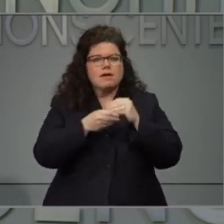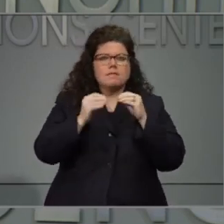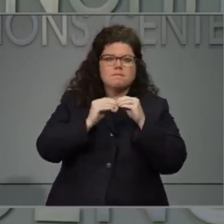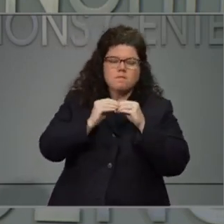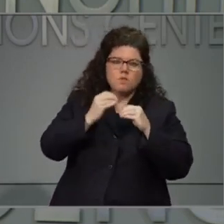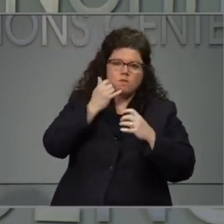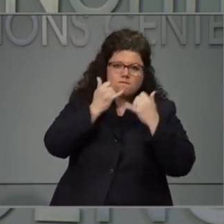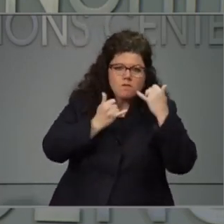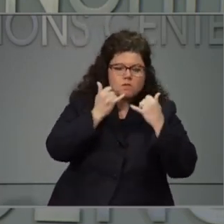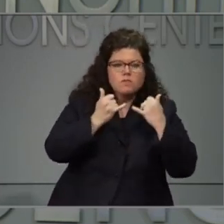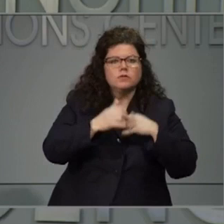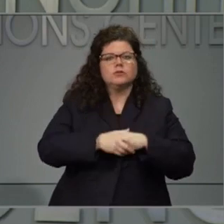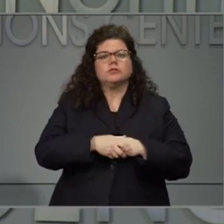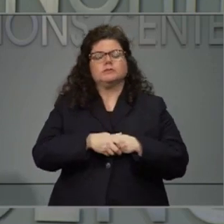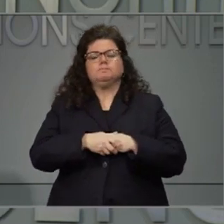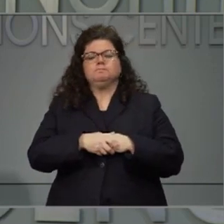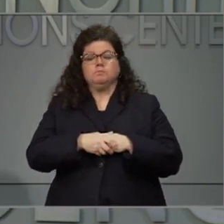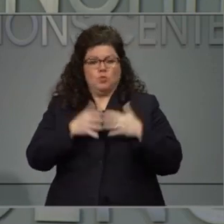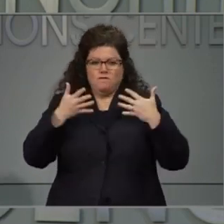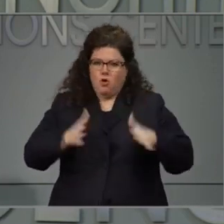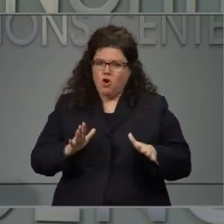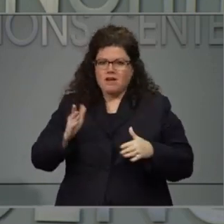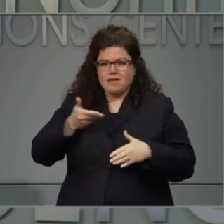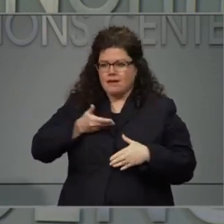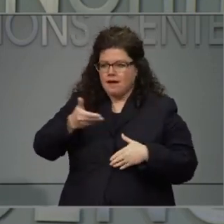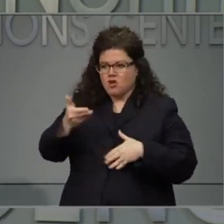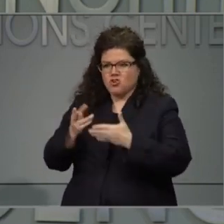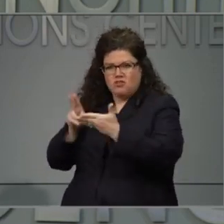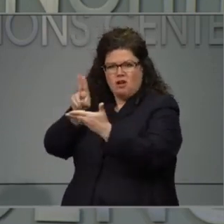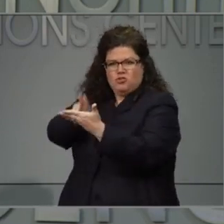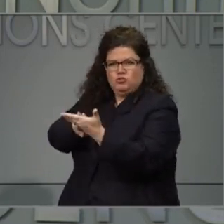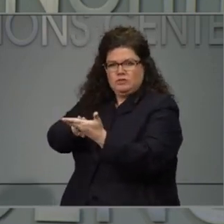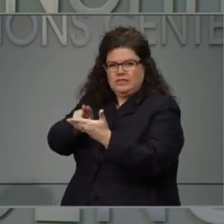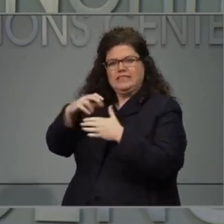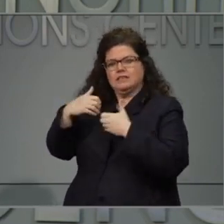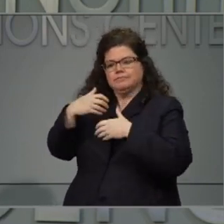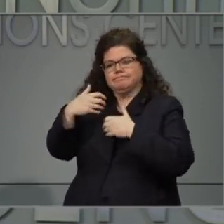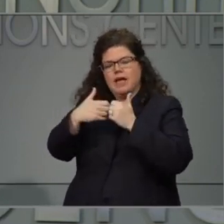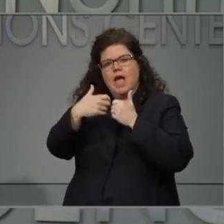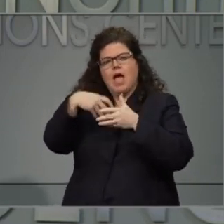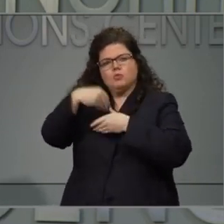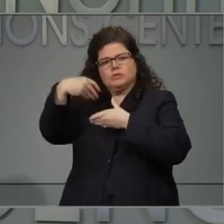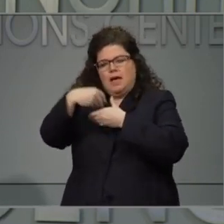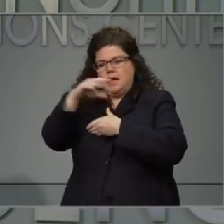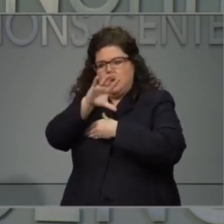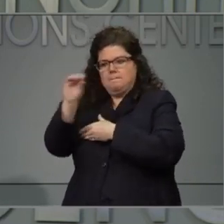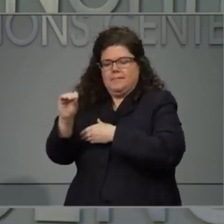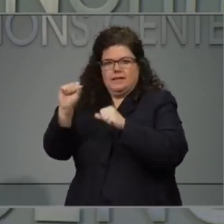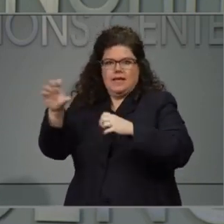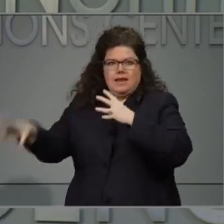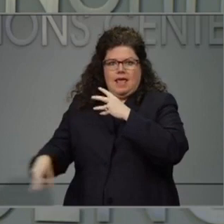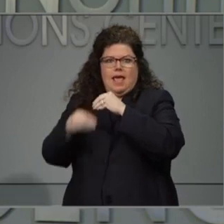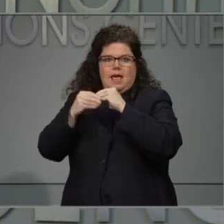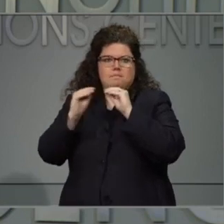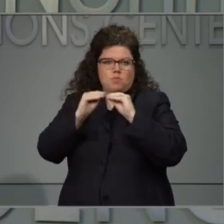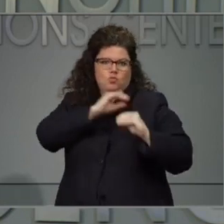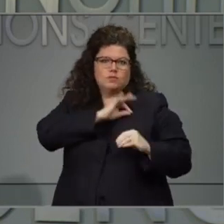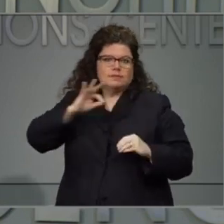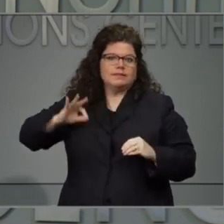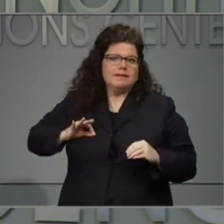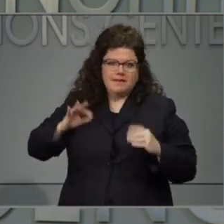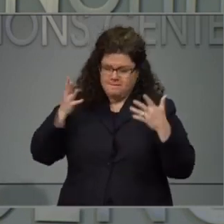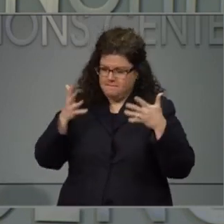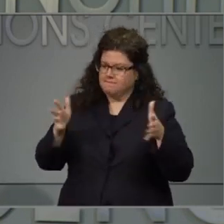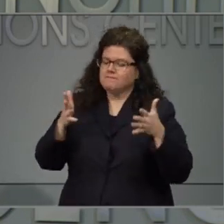They have contracted with a call center where they'll be able to expand the number of people who are taking calls.